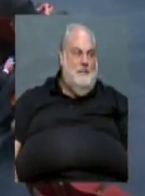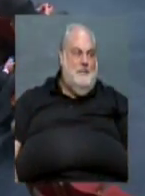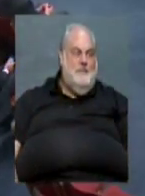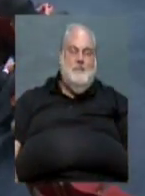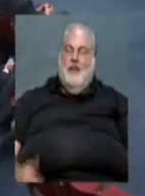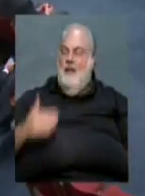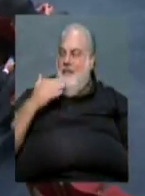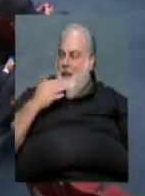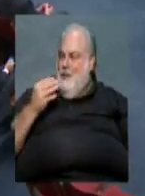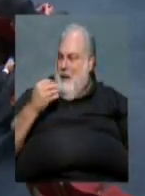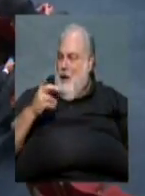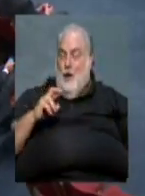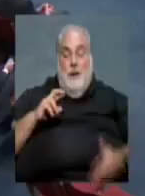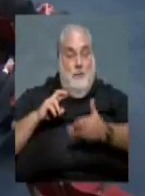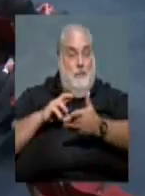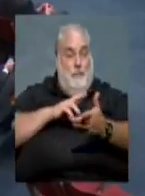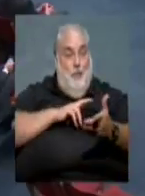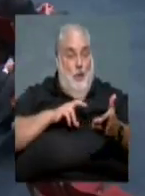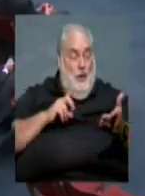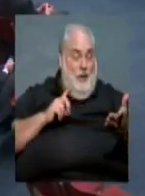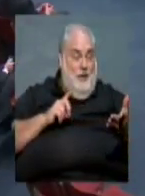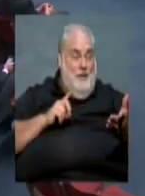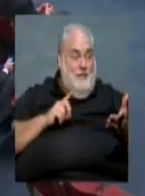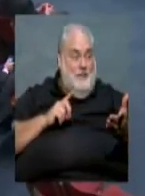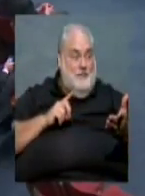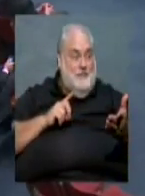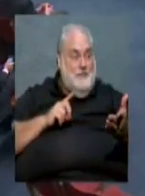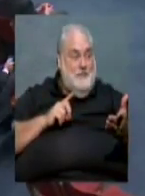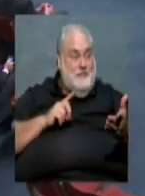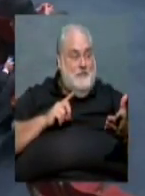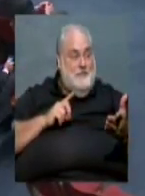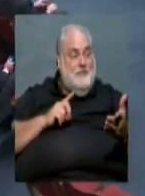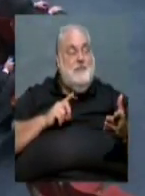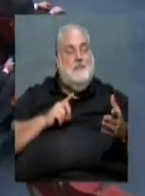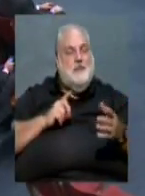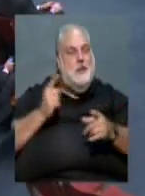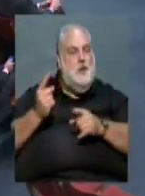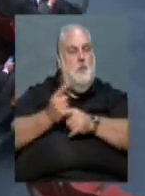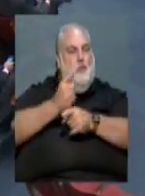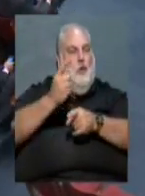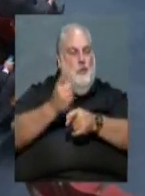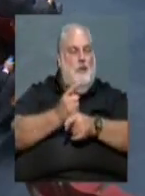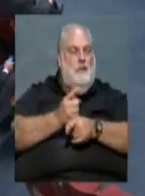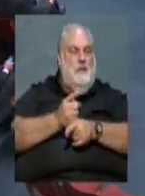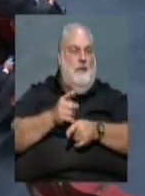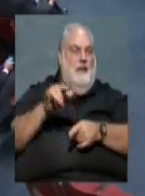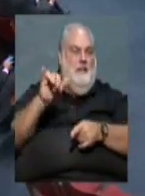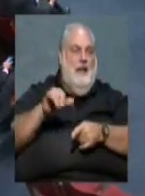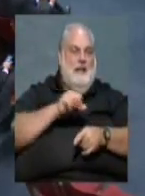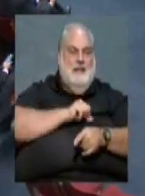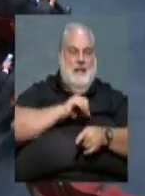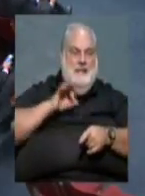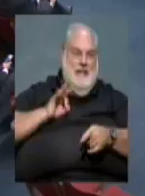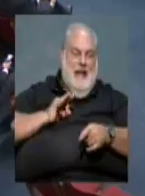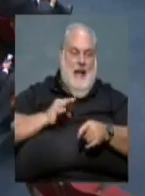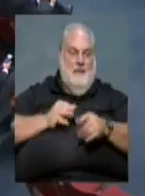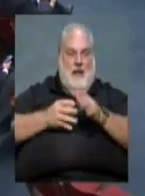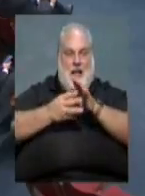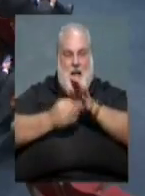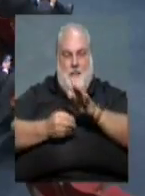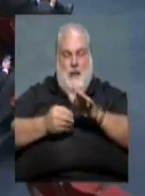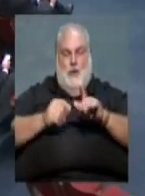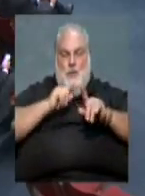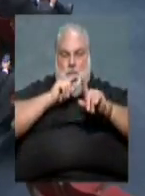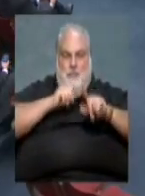Thank you, Mayor, members of the And I do think it's very appropriate that the staff has handed